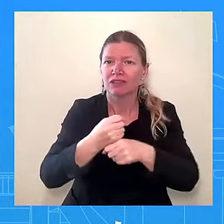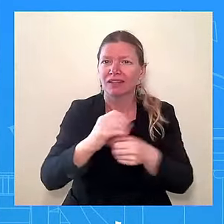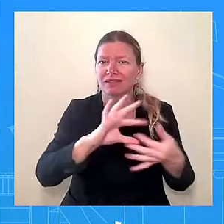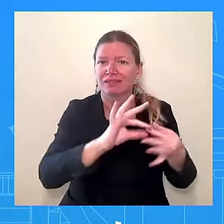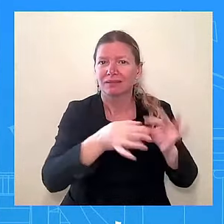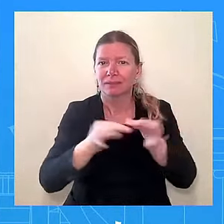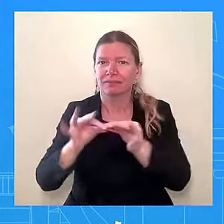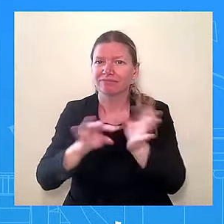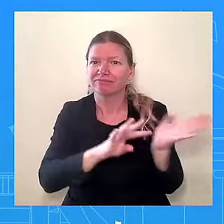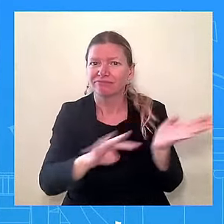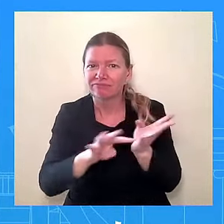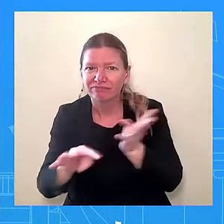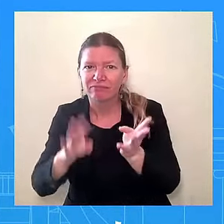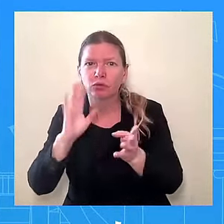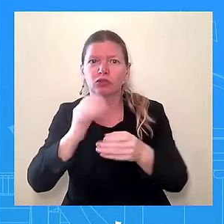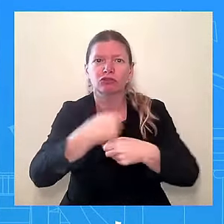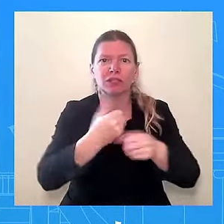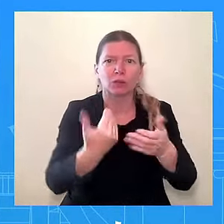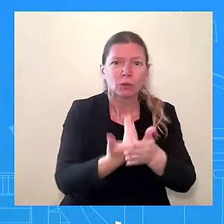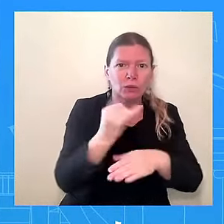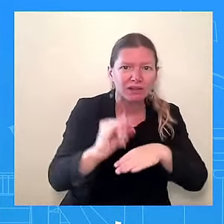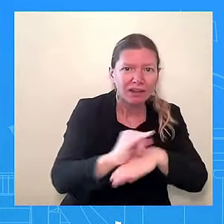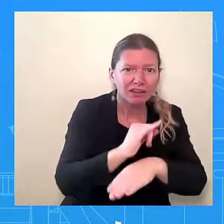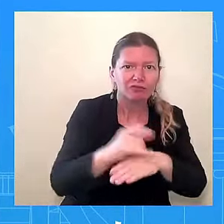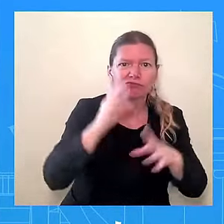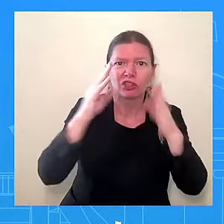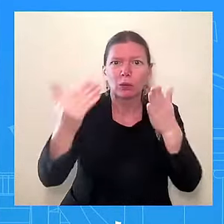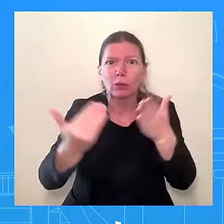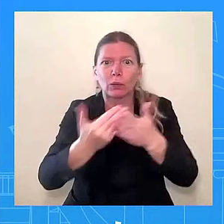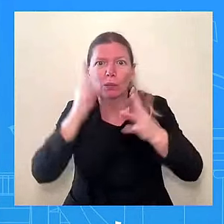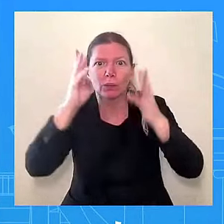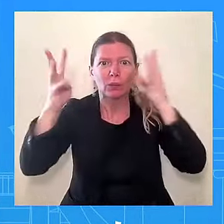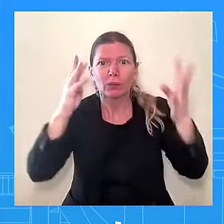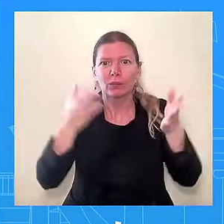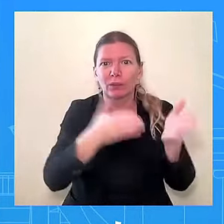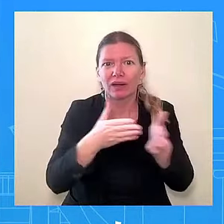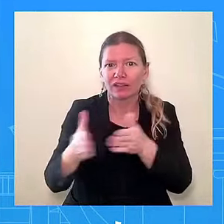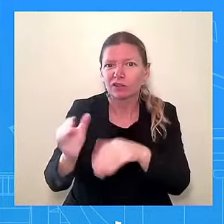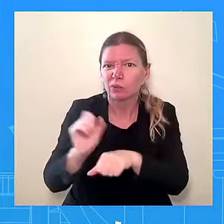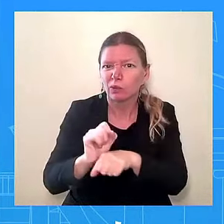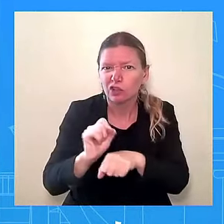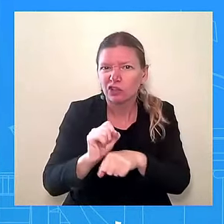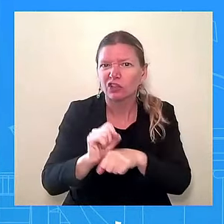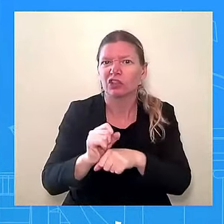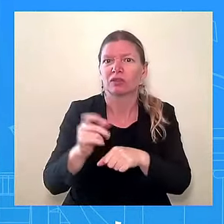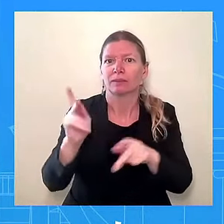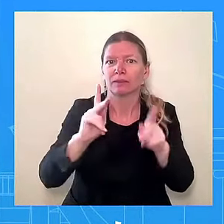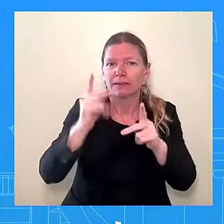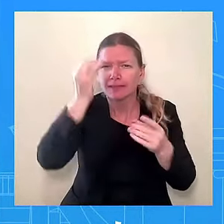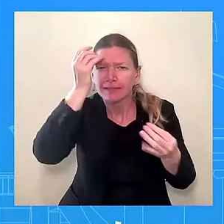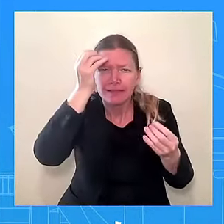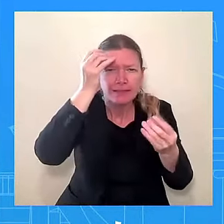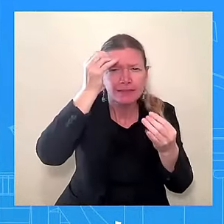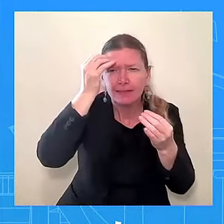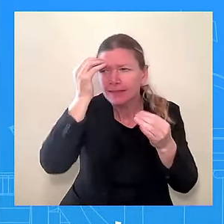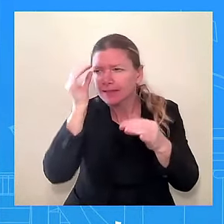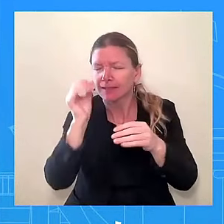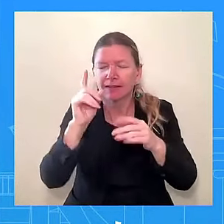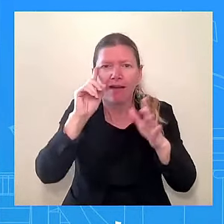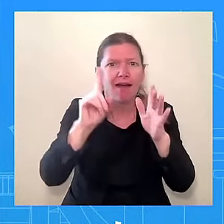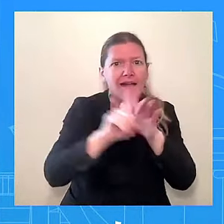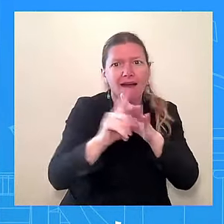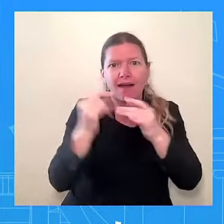So whether you're concerned about climate or whether you want to build an American economy that's stronger, you're going continue to invest in these